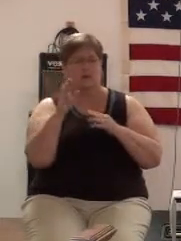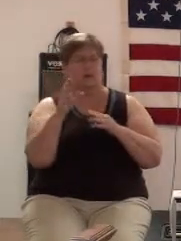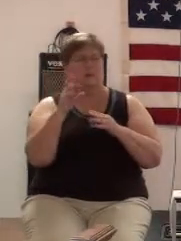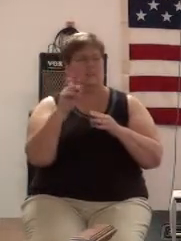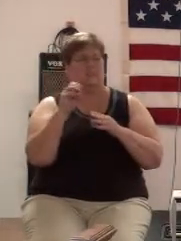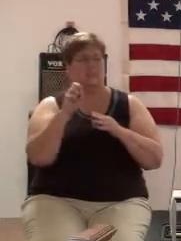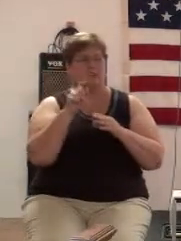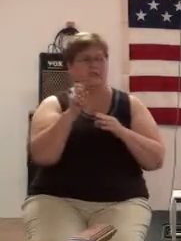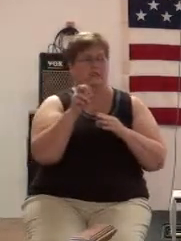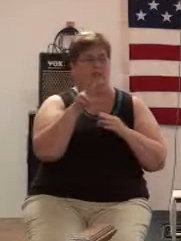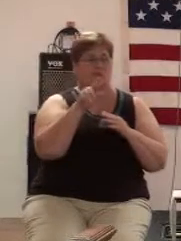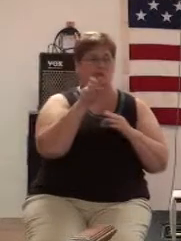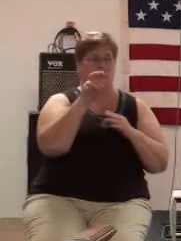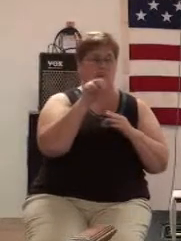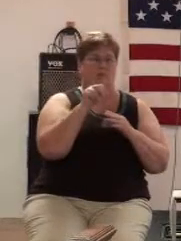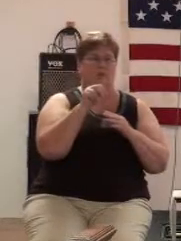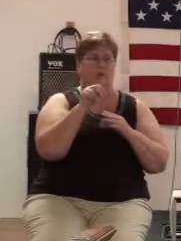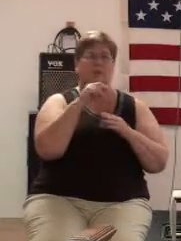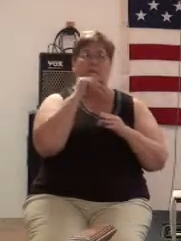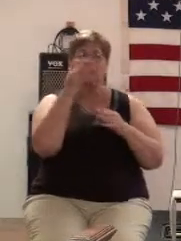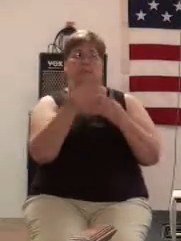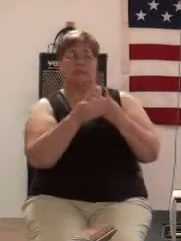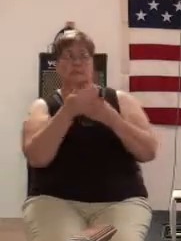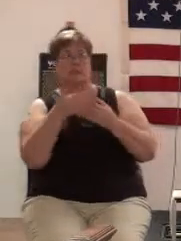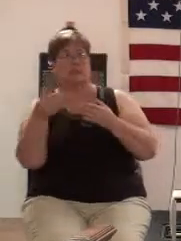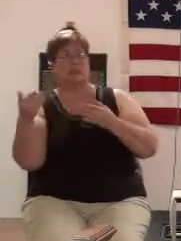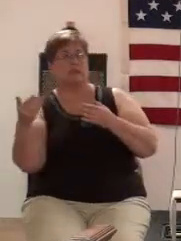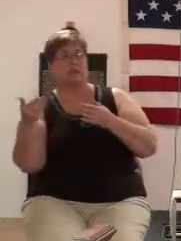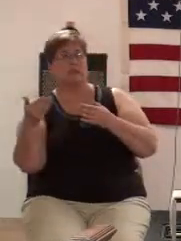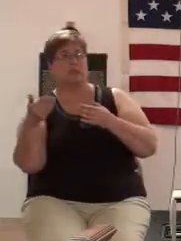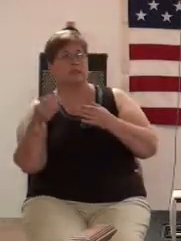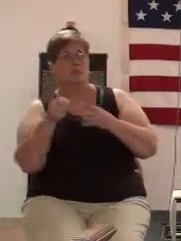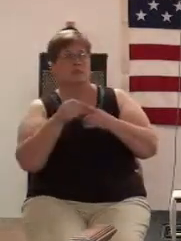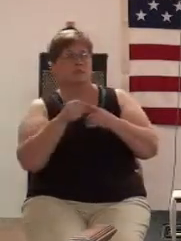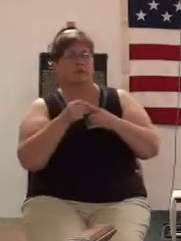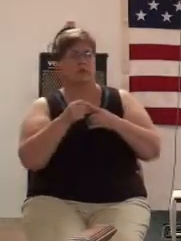times we don't want to do that though because it wasn't an easy thing when